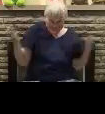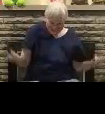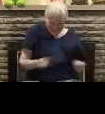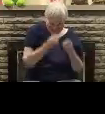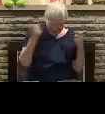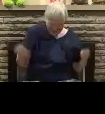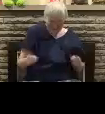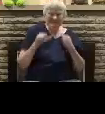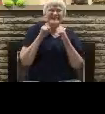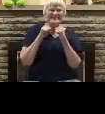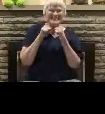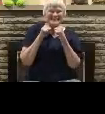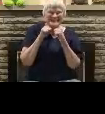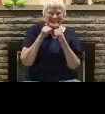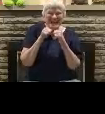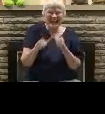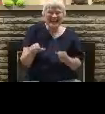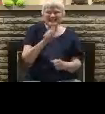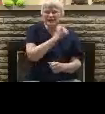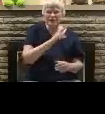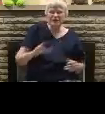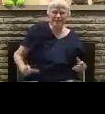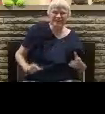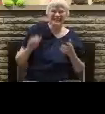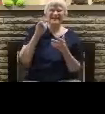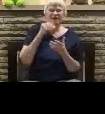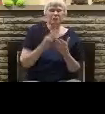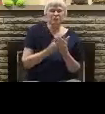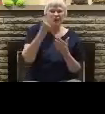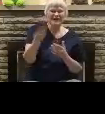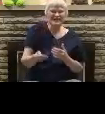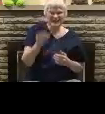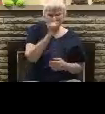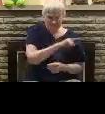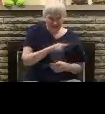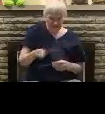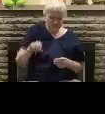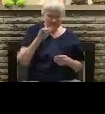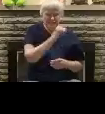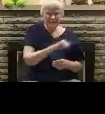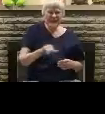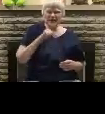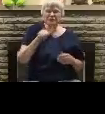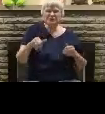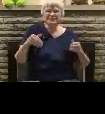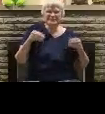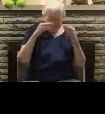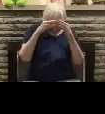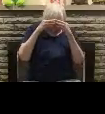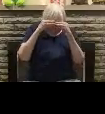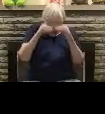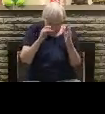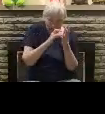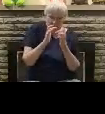even denying the Lord that bought them. How did they deny it? Because they're teaching the exact opposite of what he taught. And